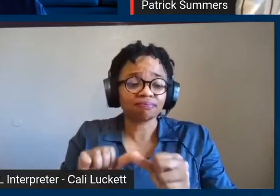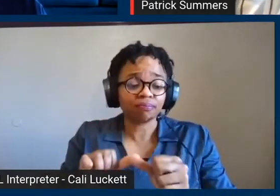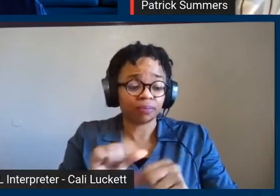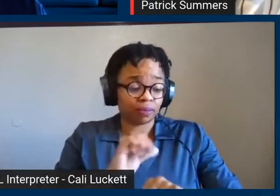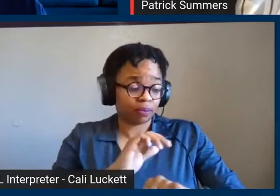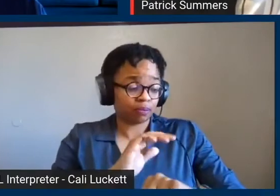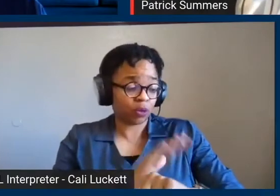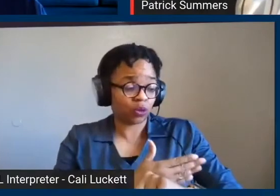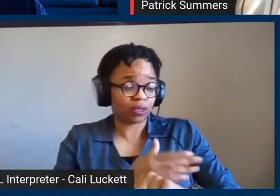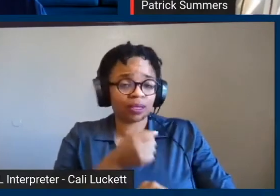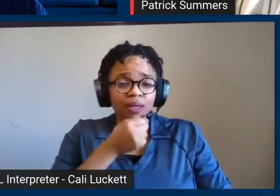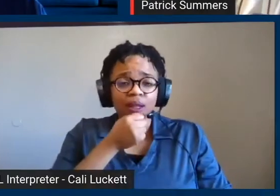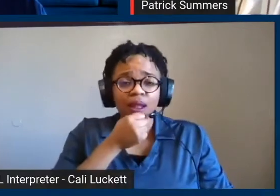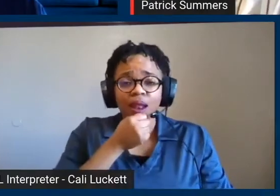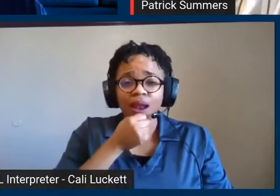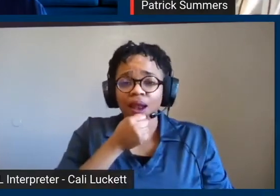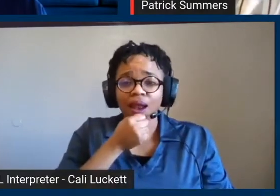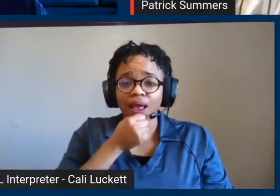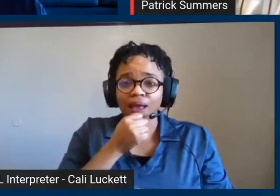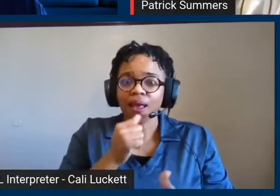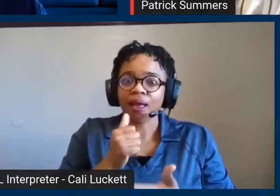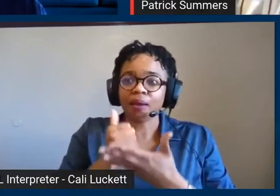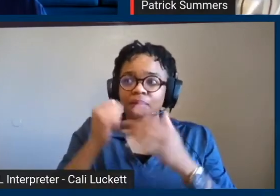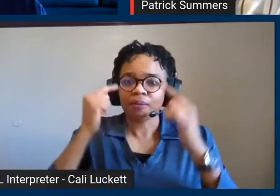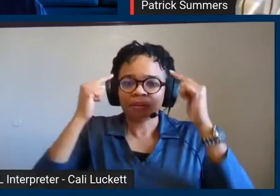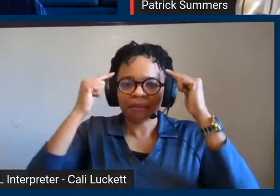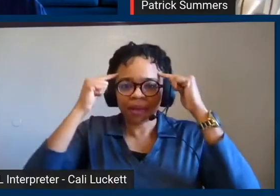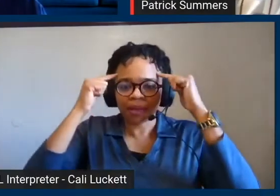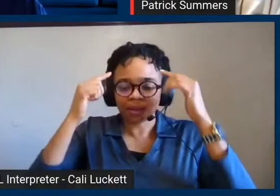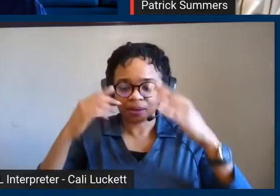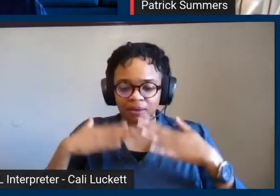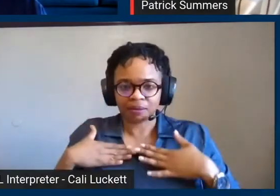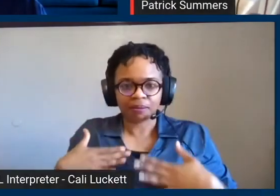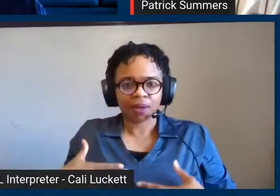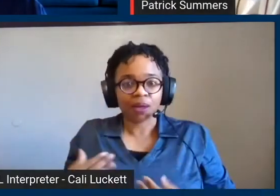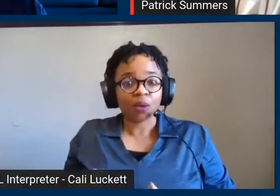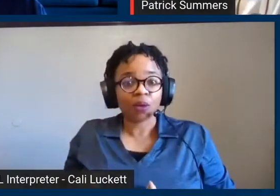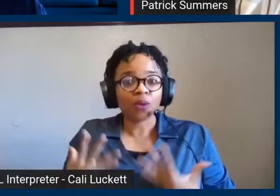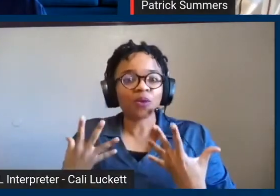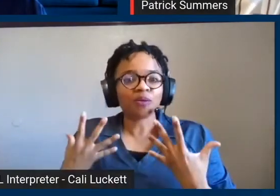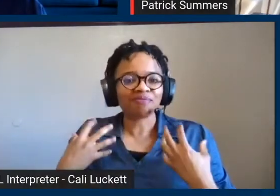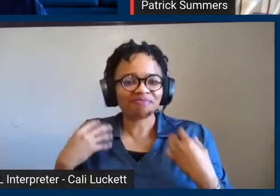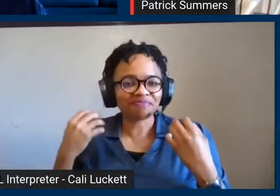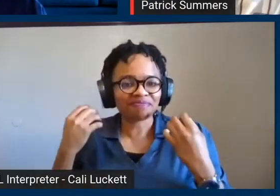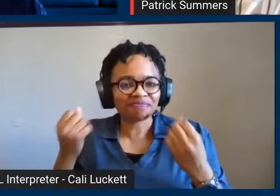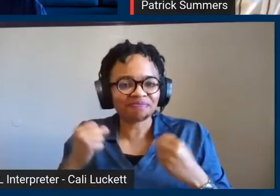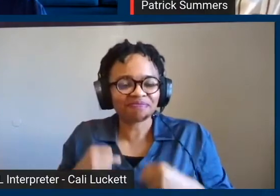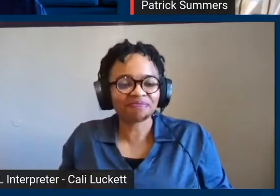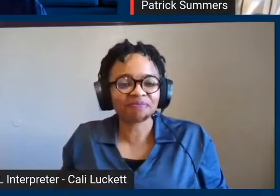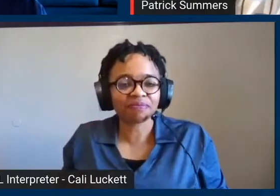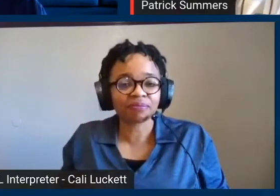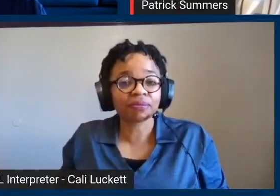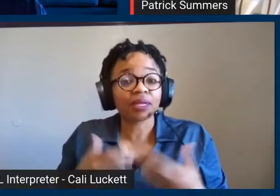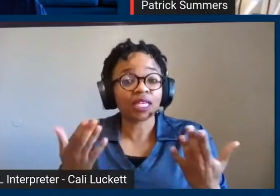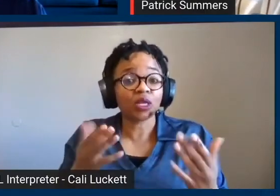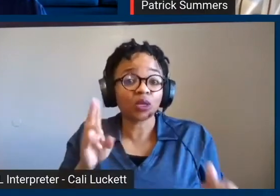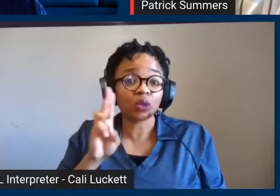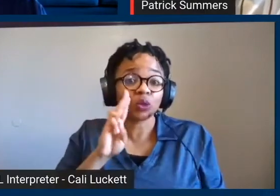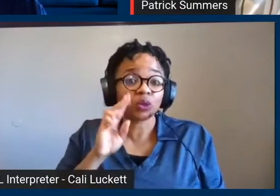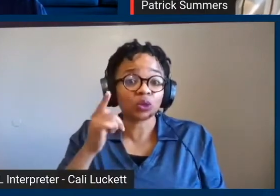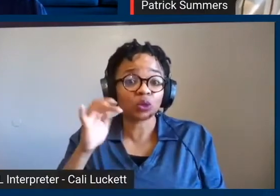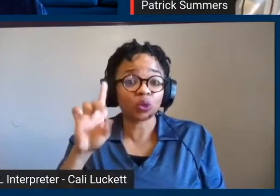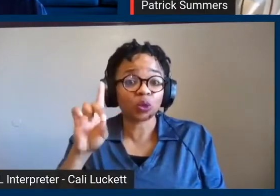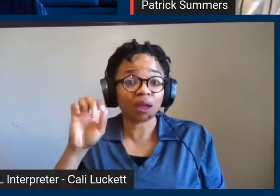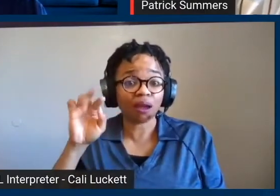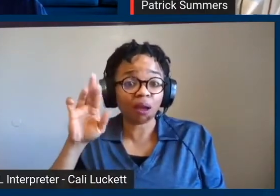of ways to help heal the mind, body, and spirit. At Houston Grand Opera, we really believe that opera is much,